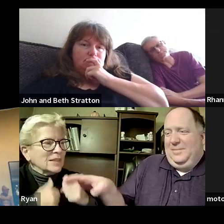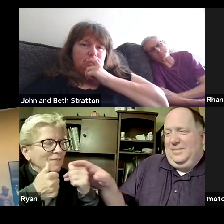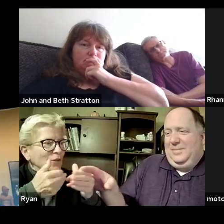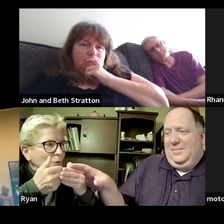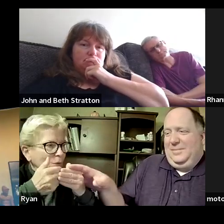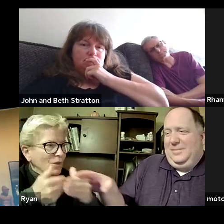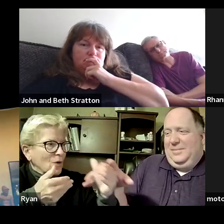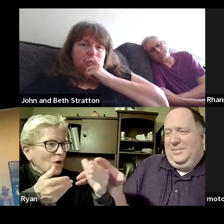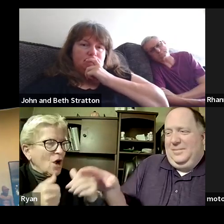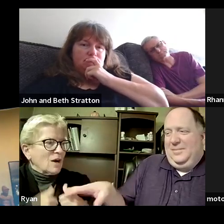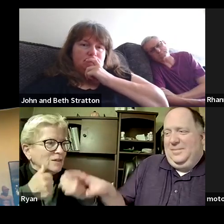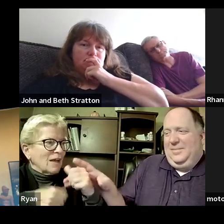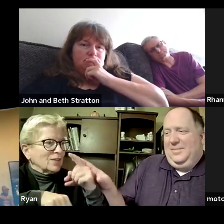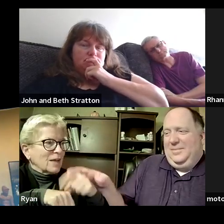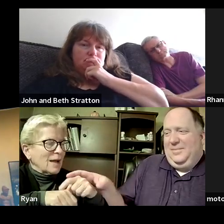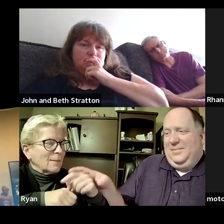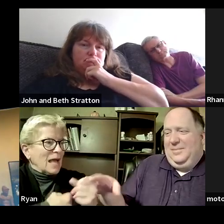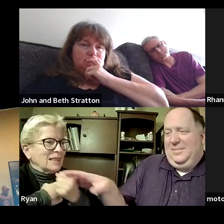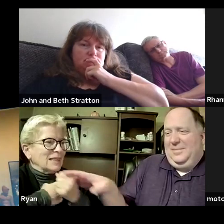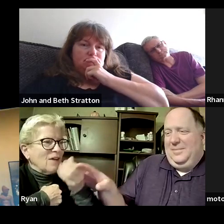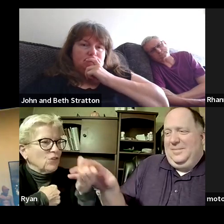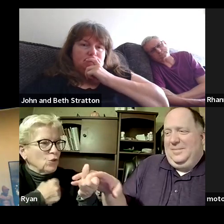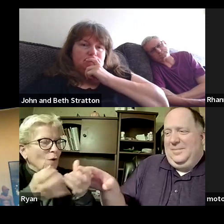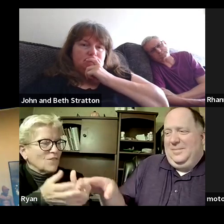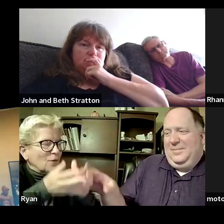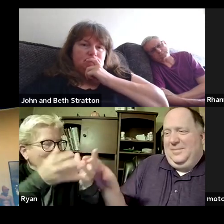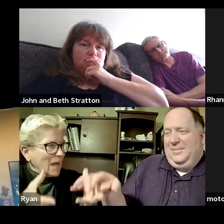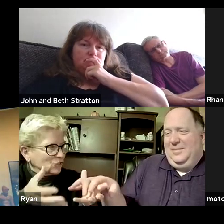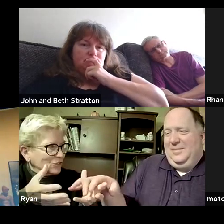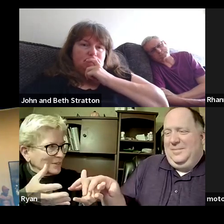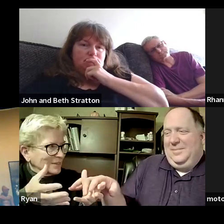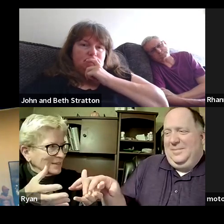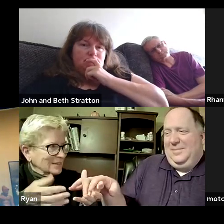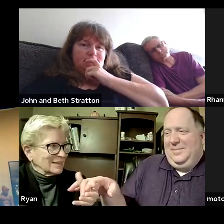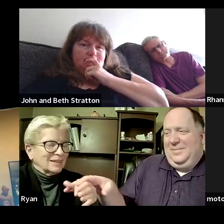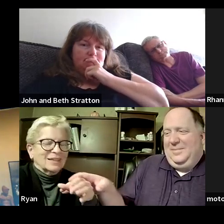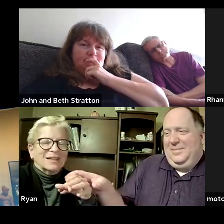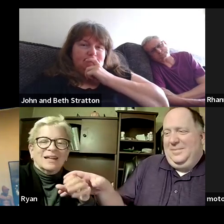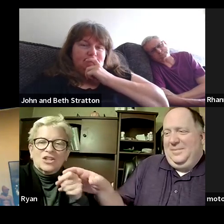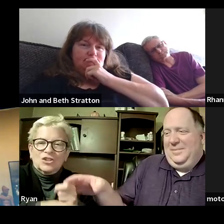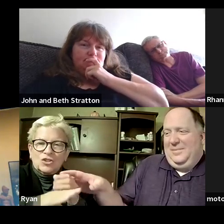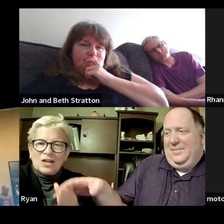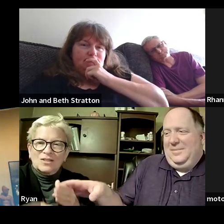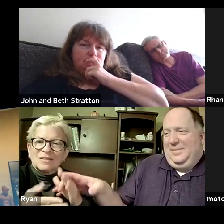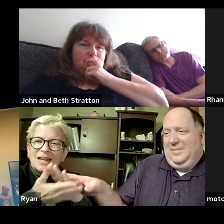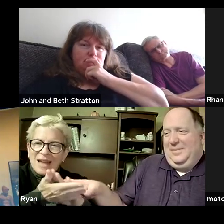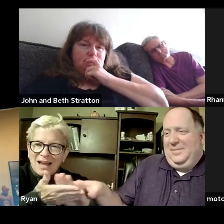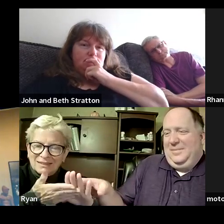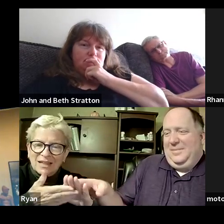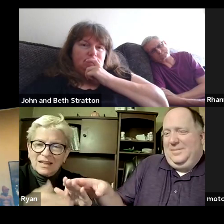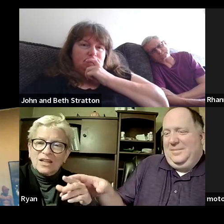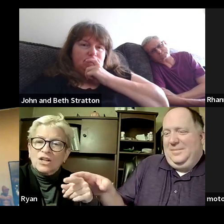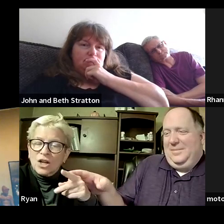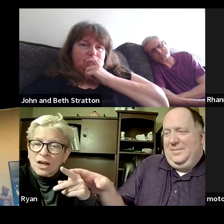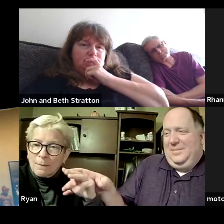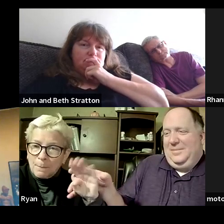i love you very much thank you marlin very nice okay bethany and john you heard yes in